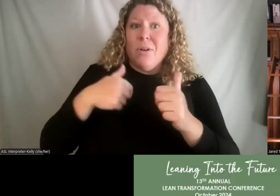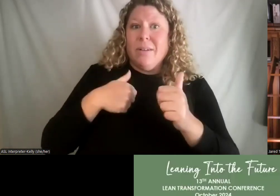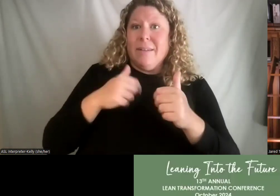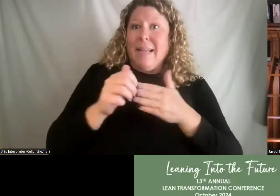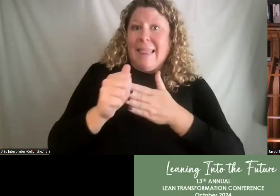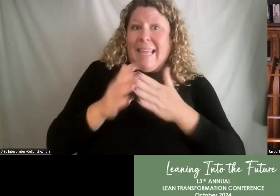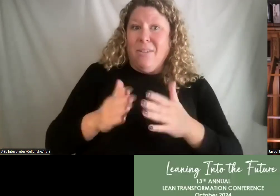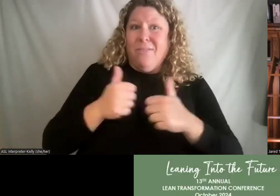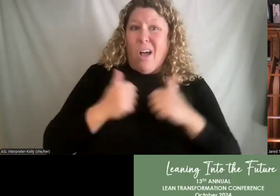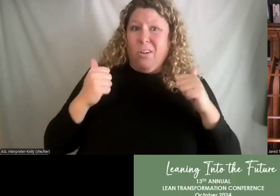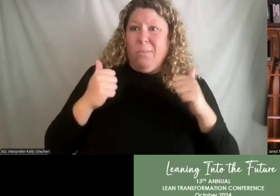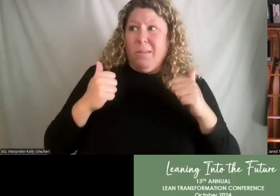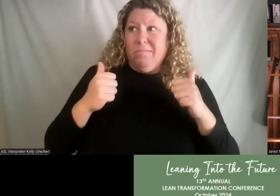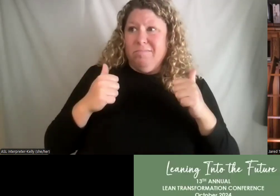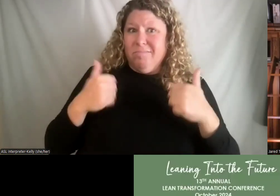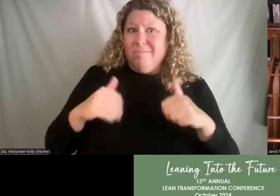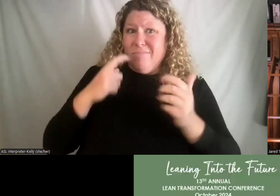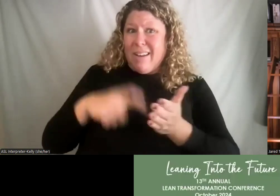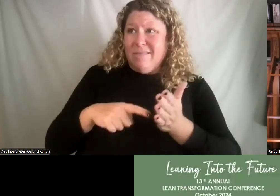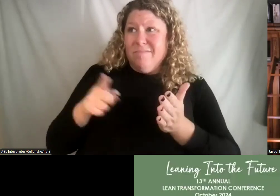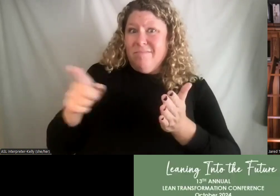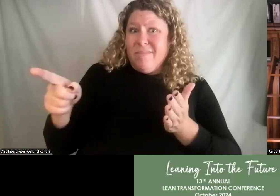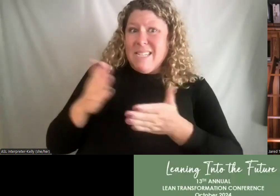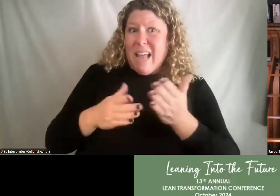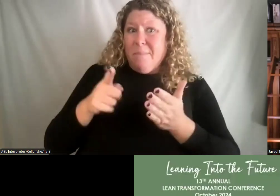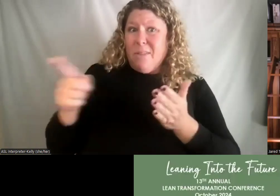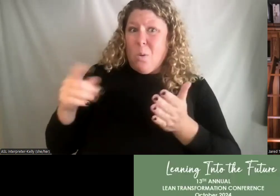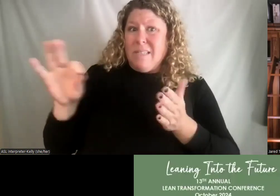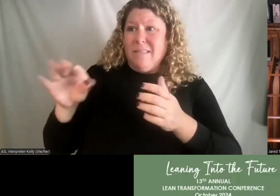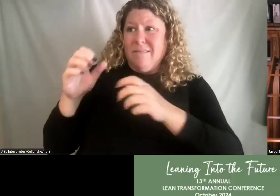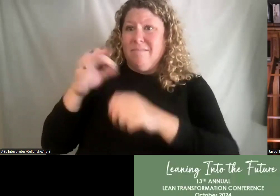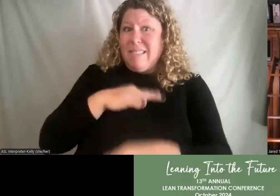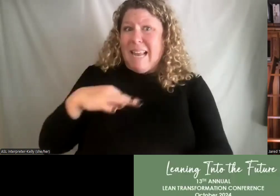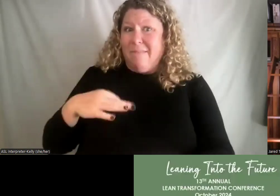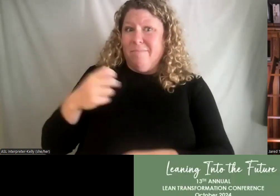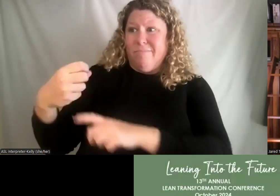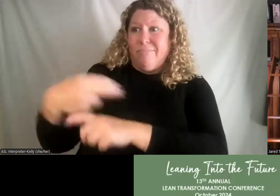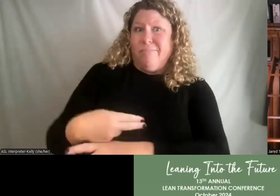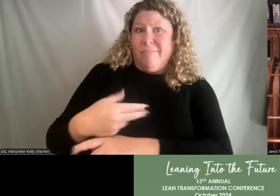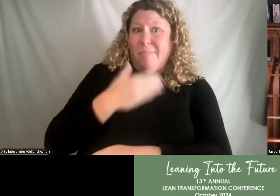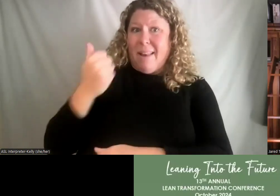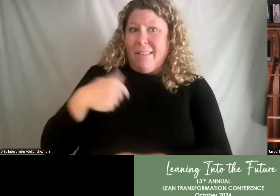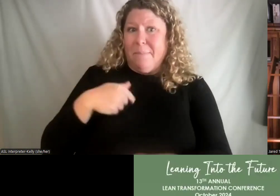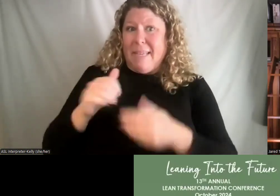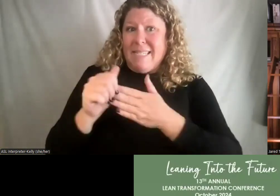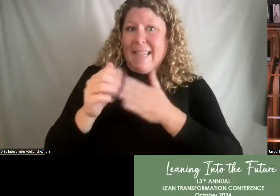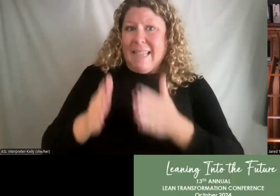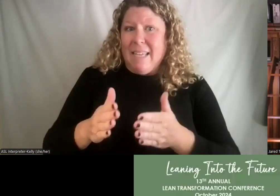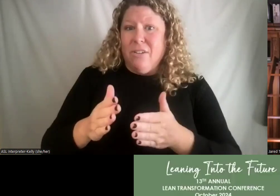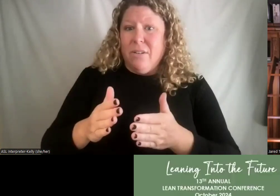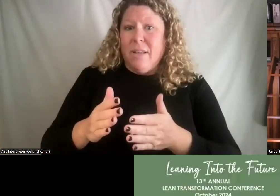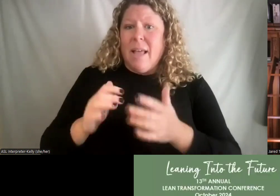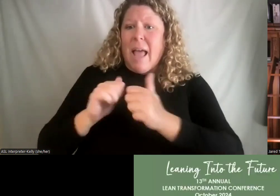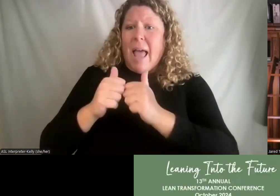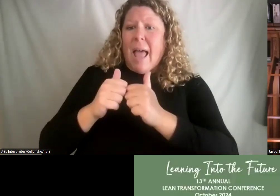staff may be stronger in some areas than the leader themselves. What are your thoughts on how leaders can be open to